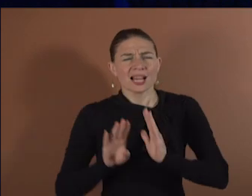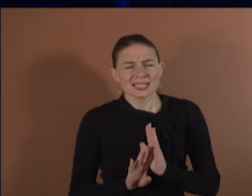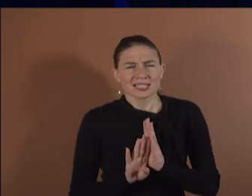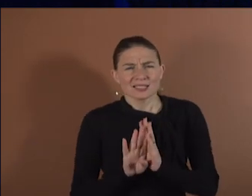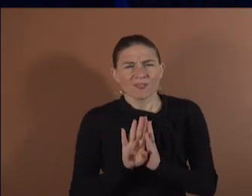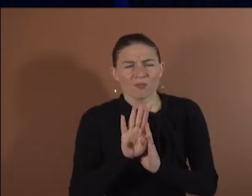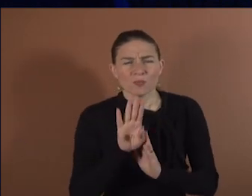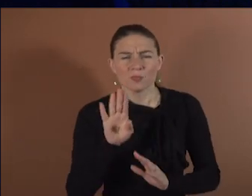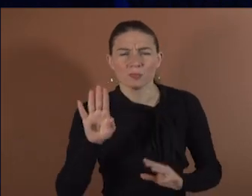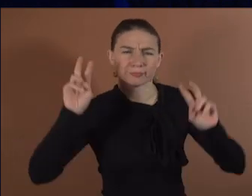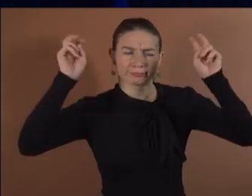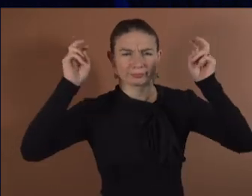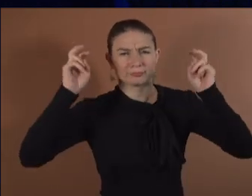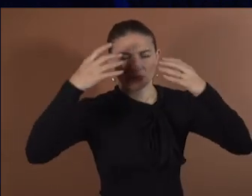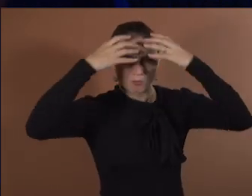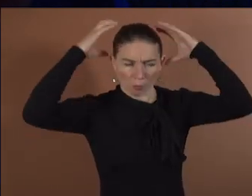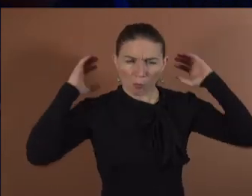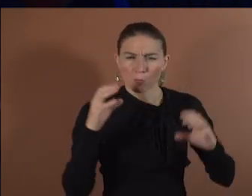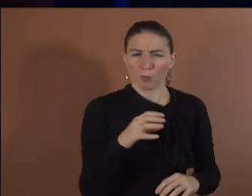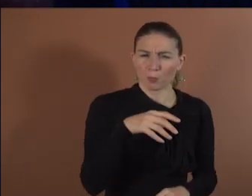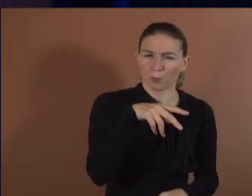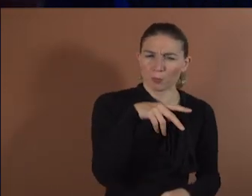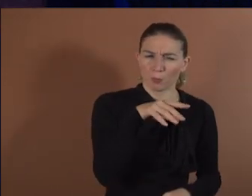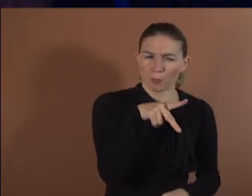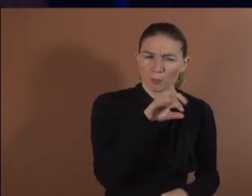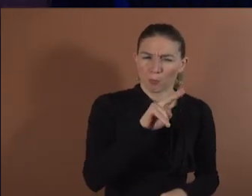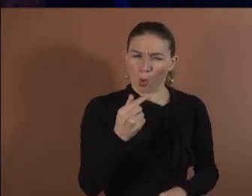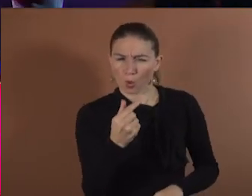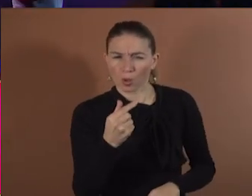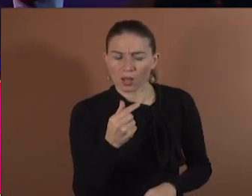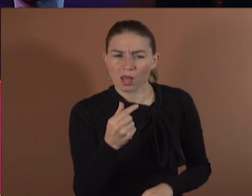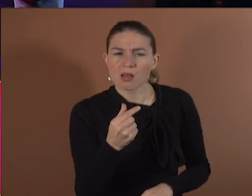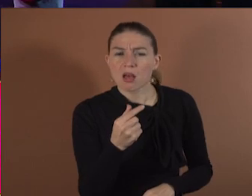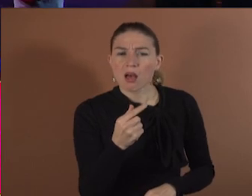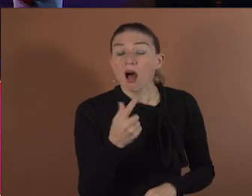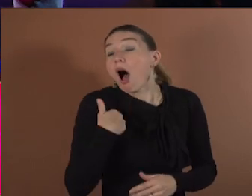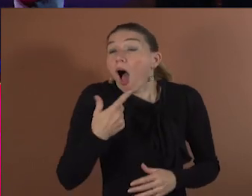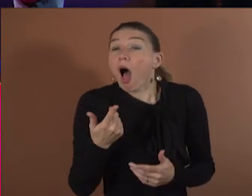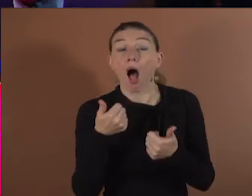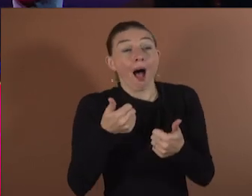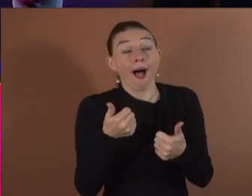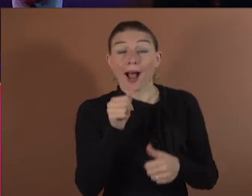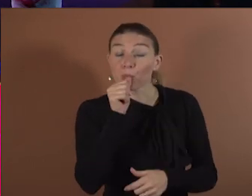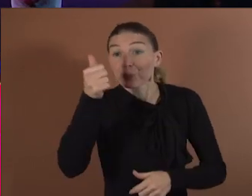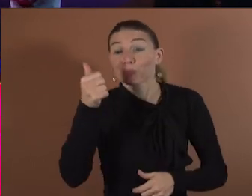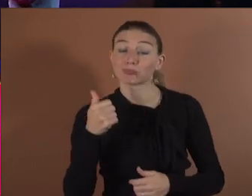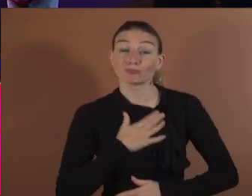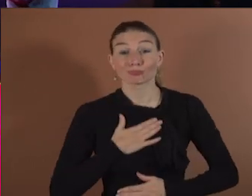it paved the way both for our clinical neurofeedback therapy and also for a computer interface